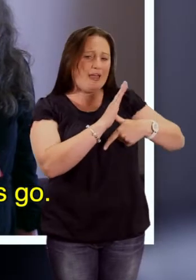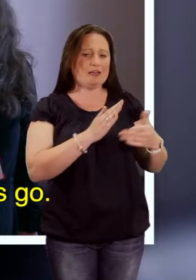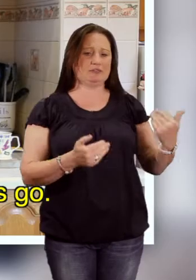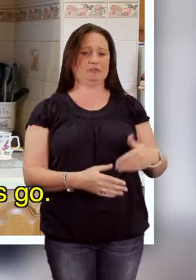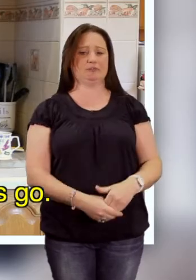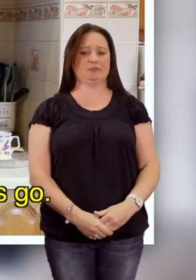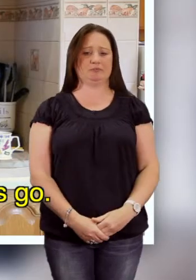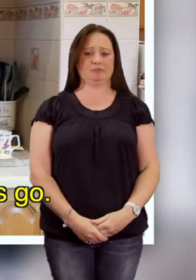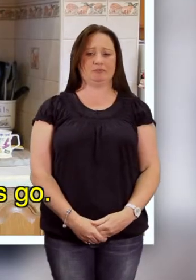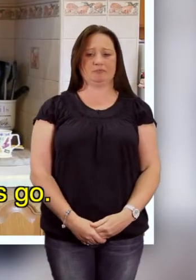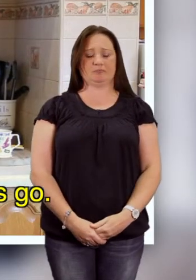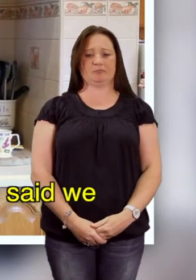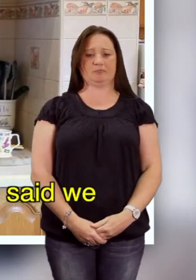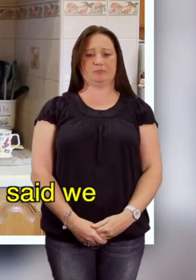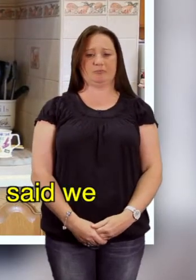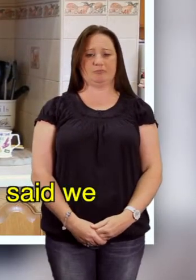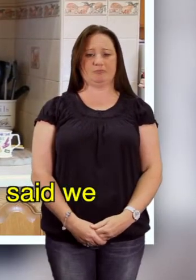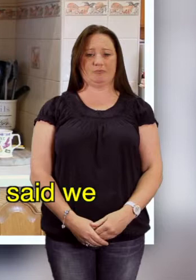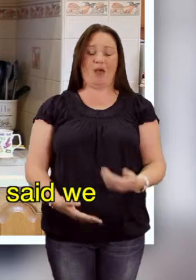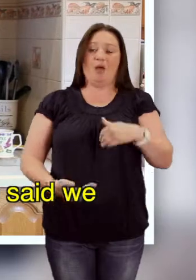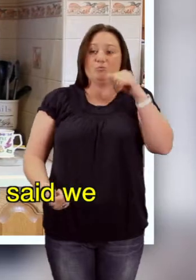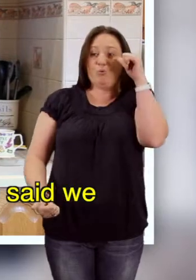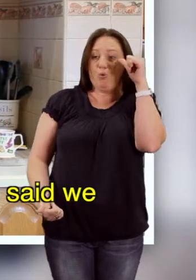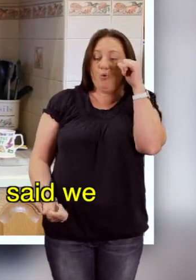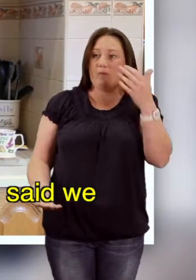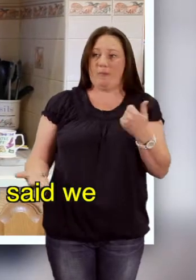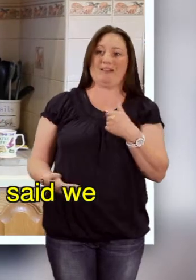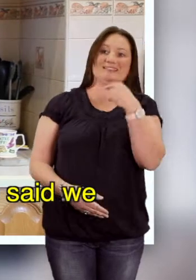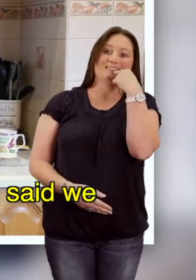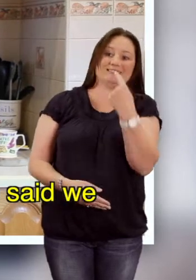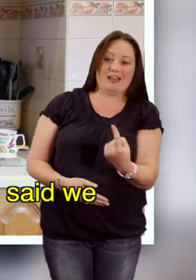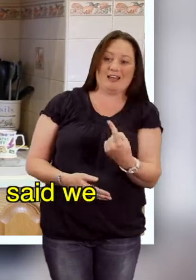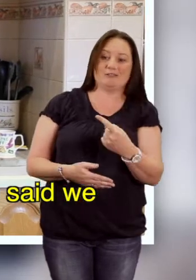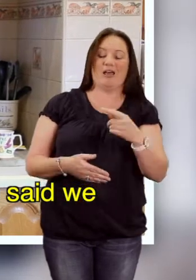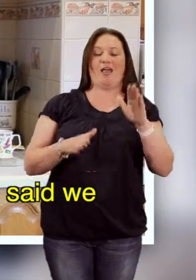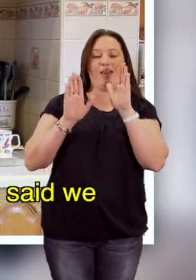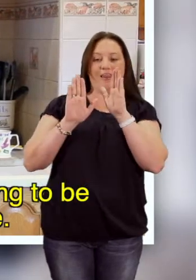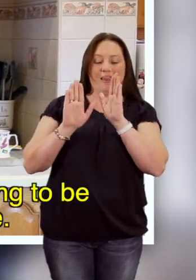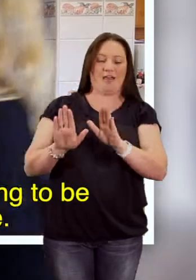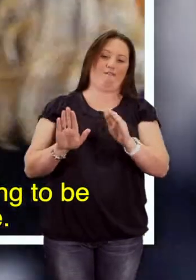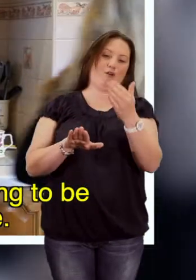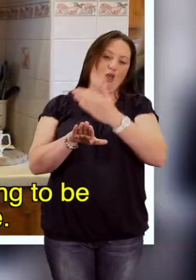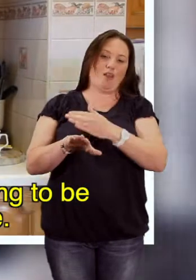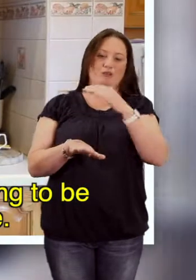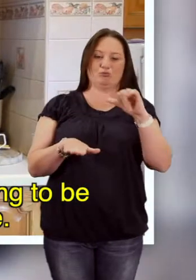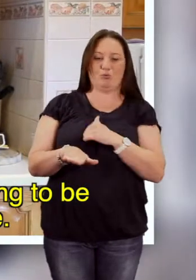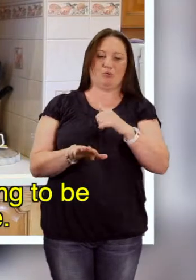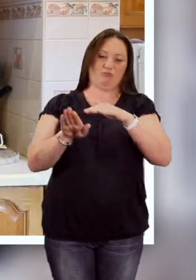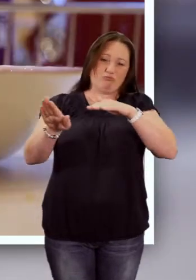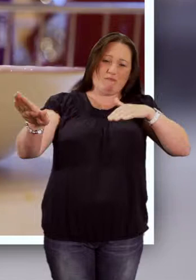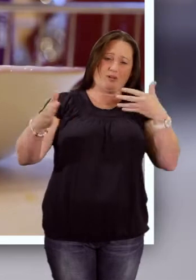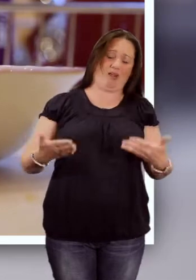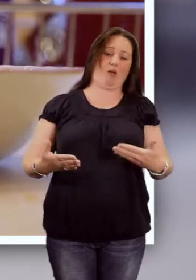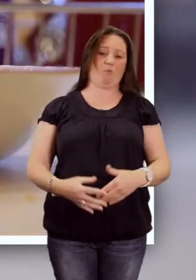Come on, let's go. We're running late. Well, I know. I was the one who said we should have left early. I mean, there's traffic in town. It's going to be getting worse